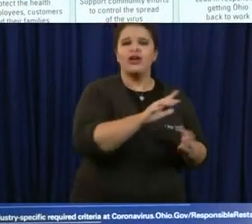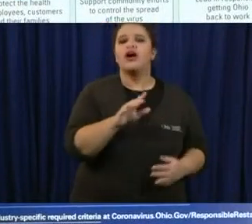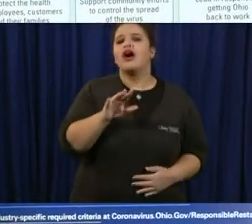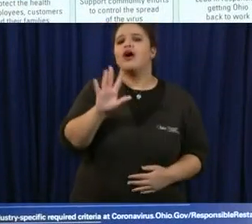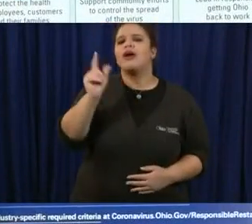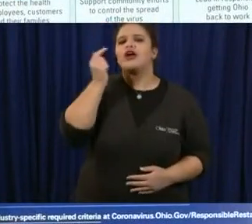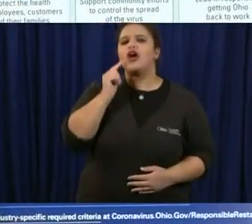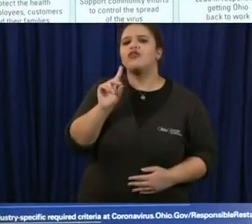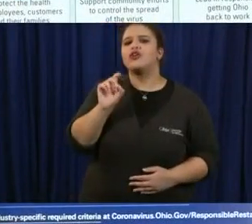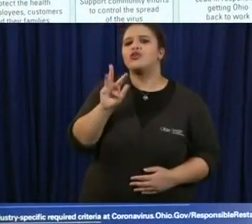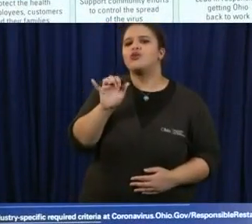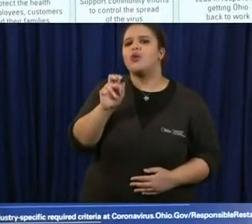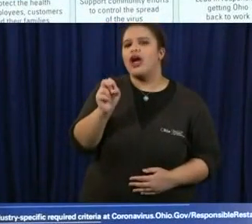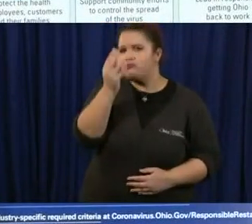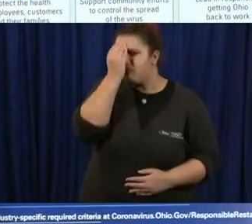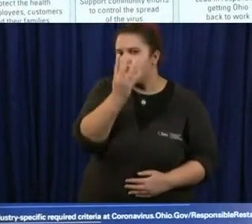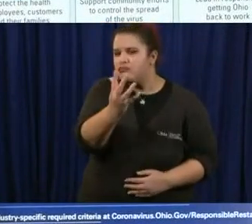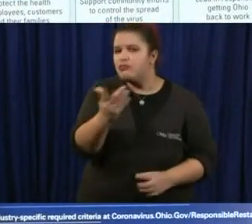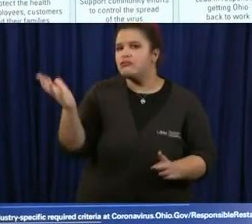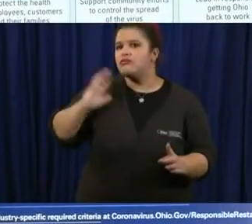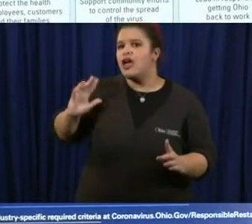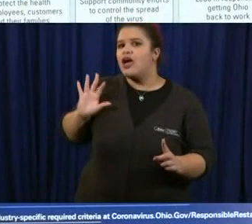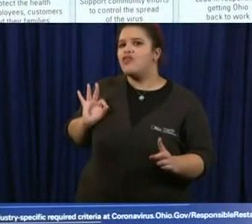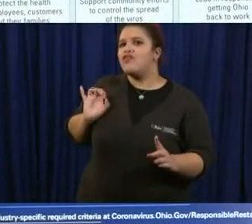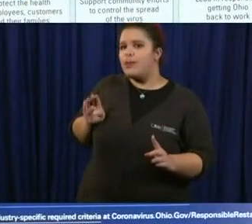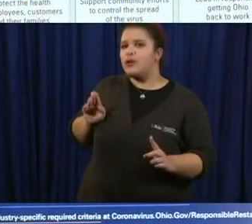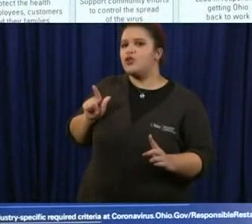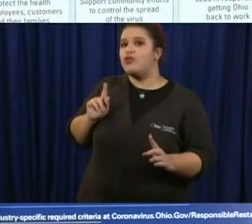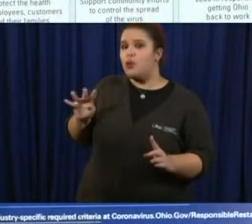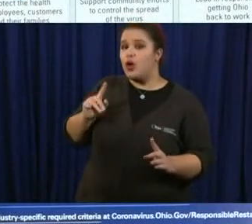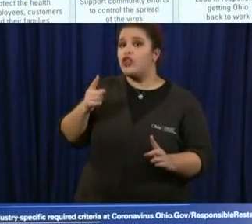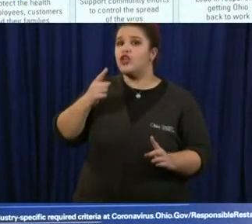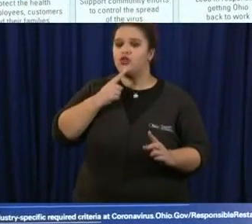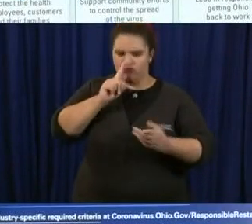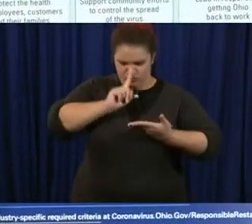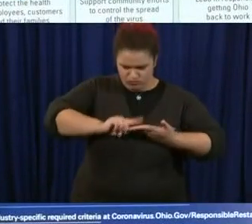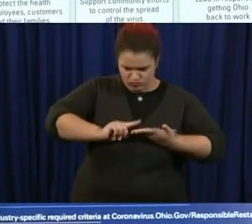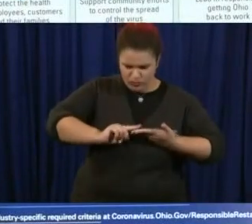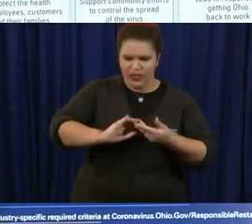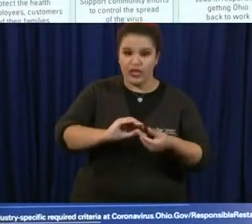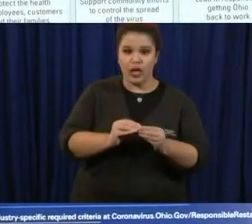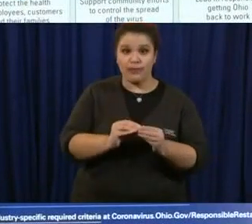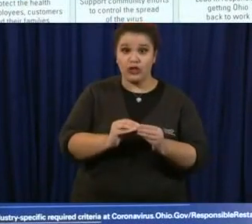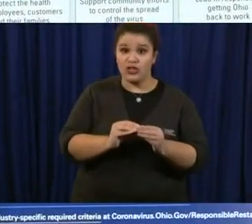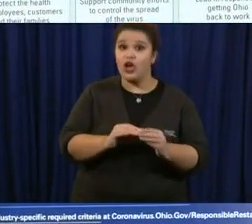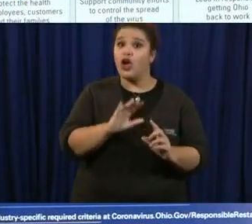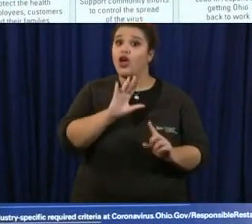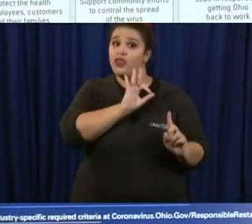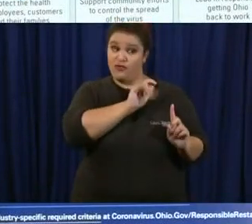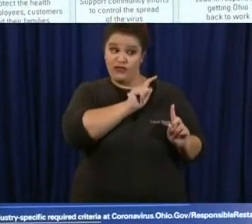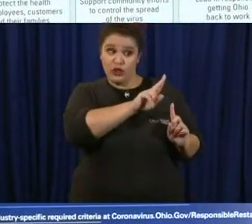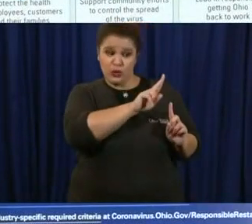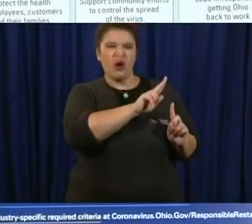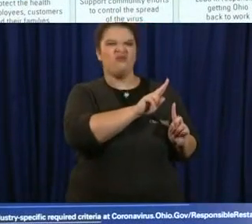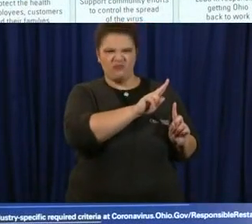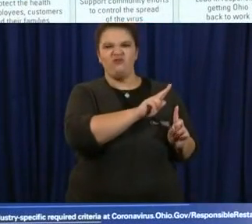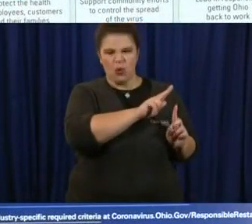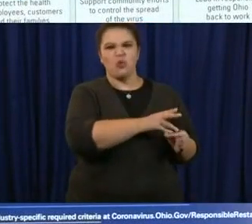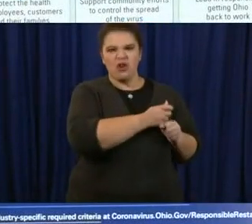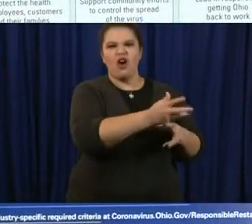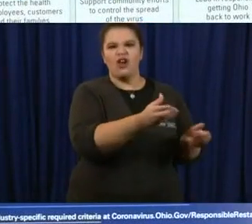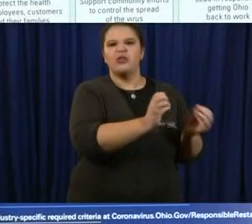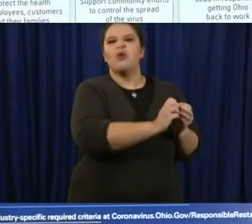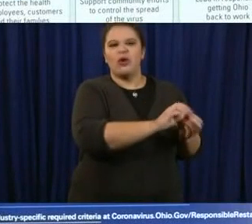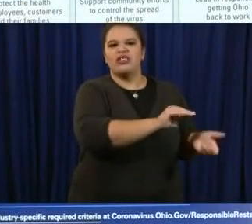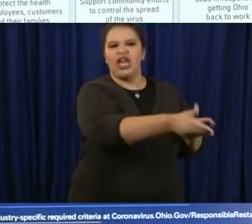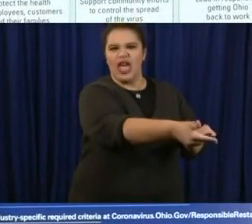24th. The odds are we will lose more people to the flu. Combined, you two had great instinct about the contagion and the mortality.